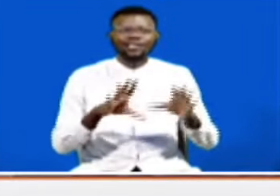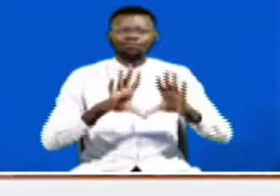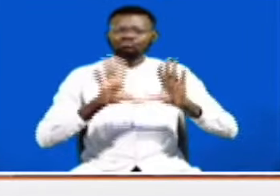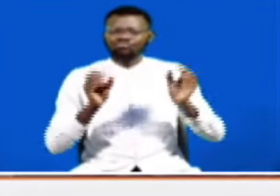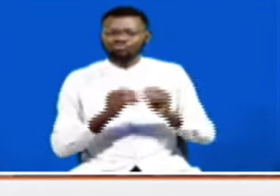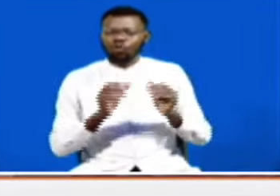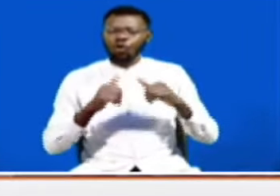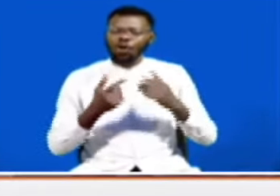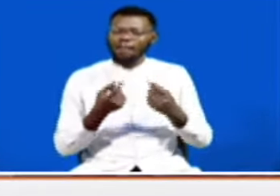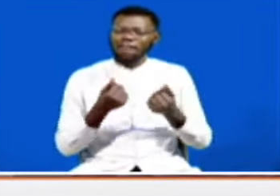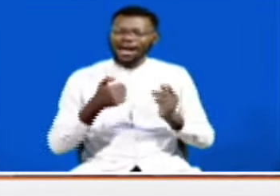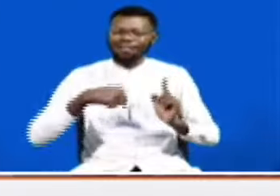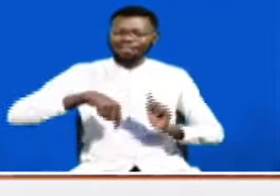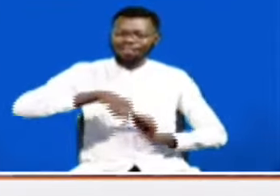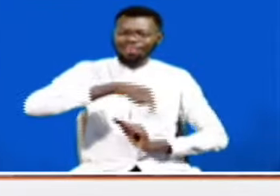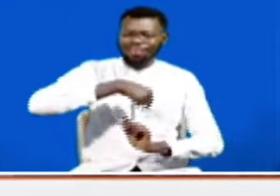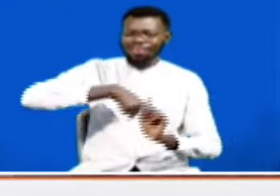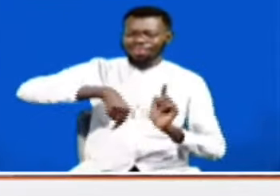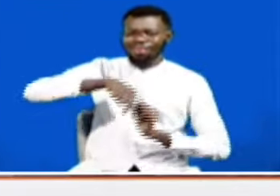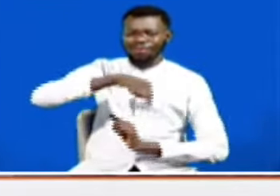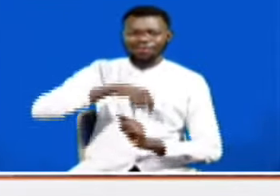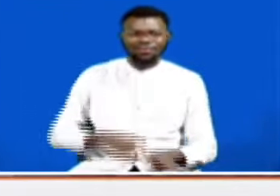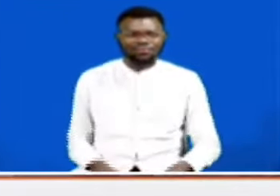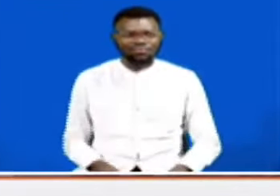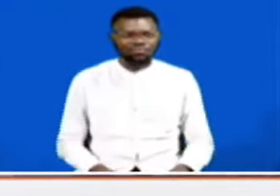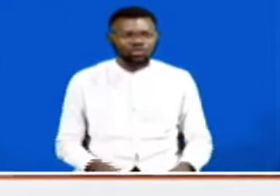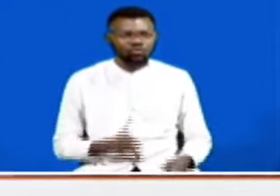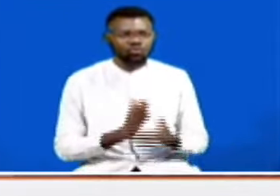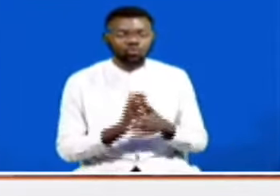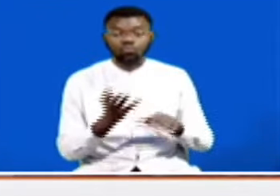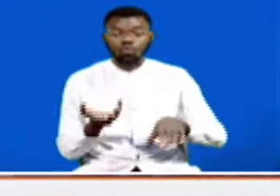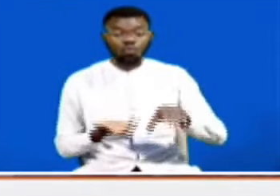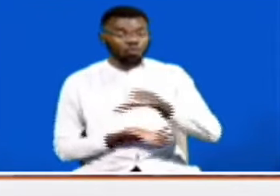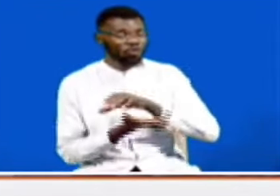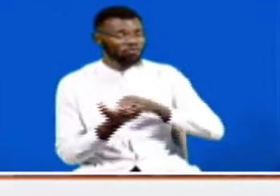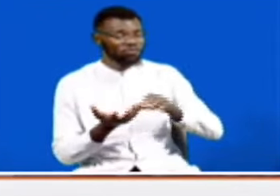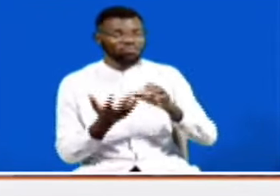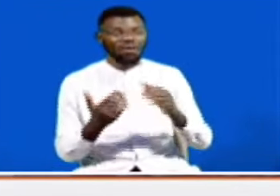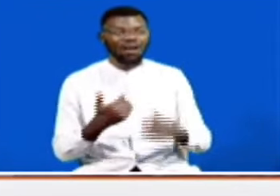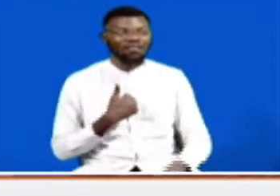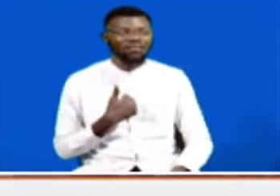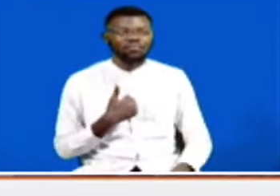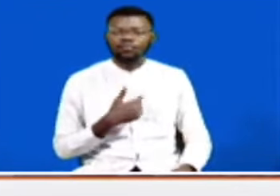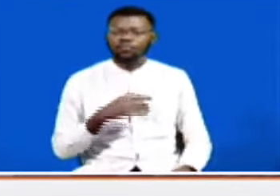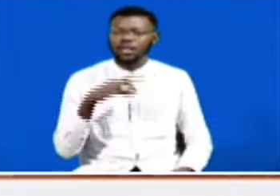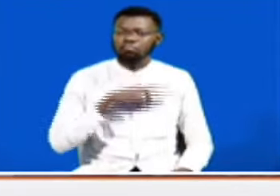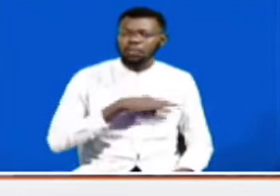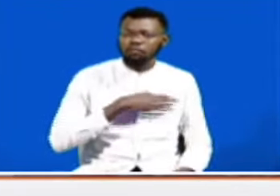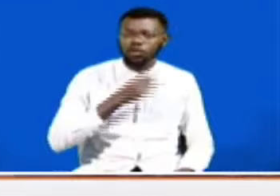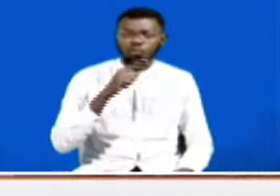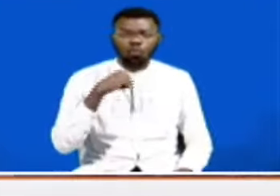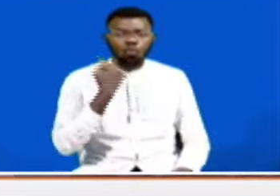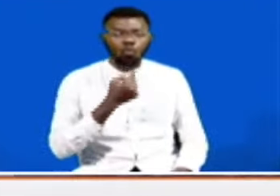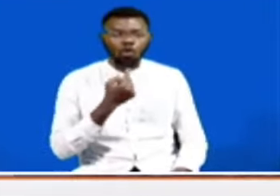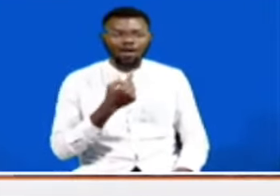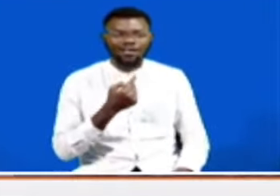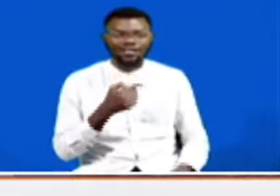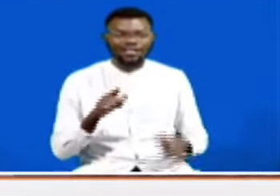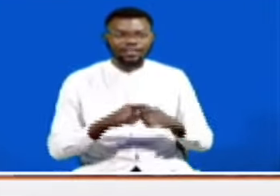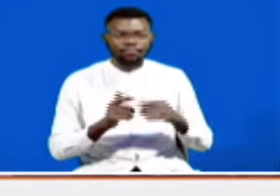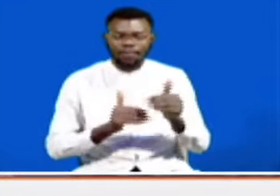merry-go-round. Conceptually, it's completely confused. It is confused in terms of who is to benefit, how they are to benefit.